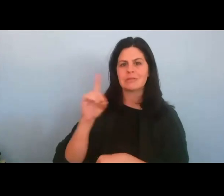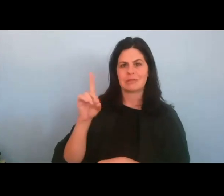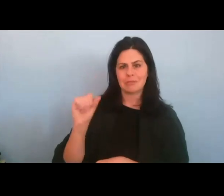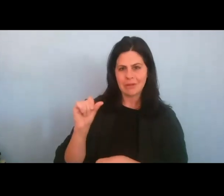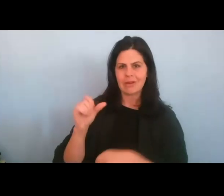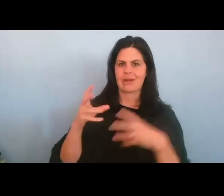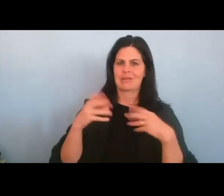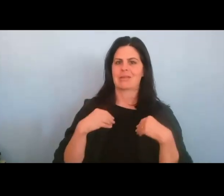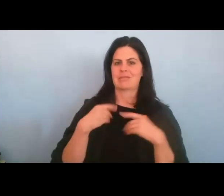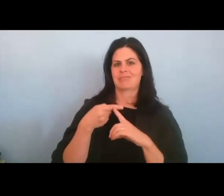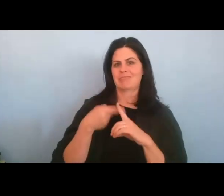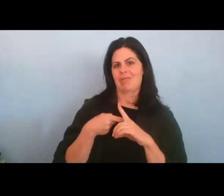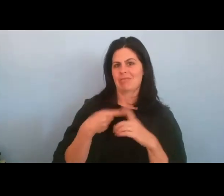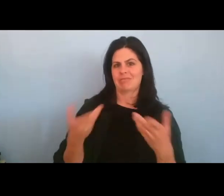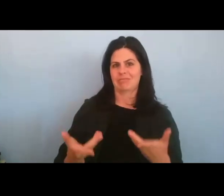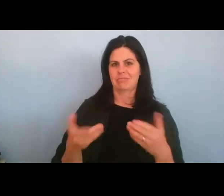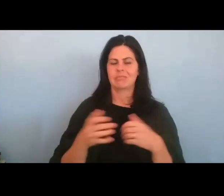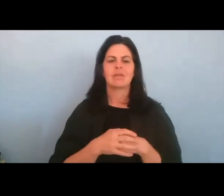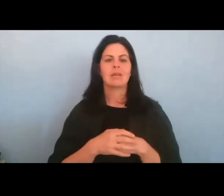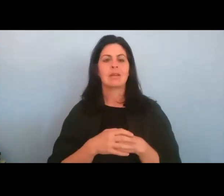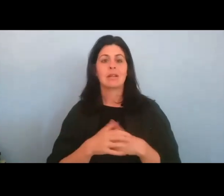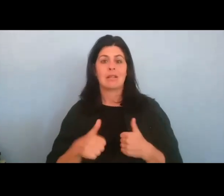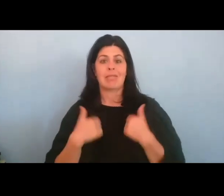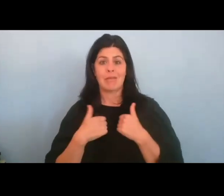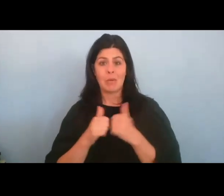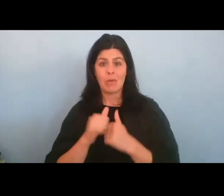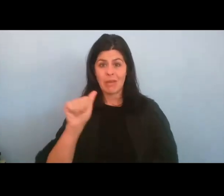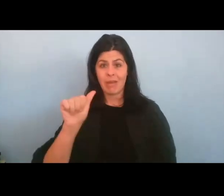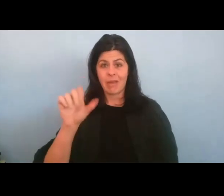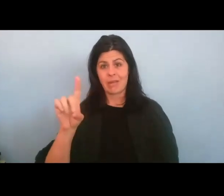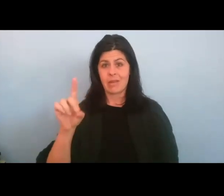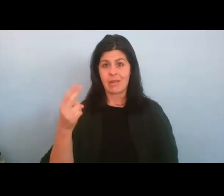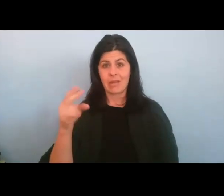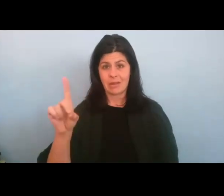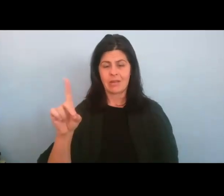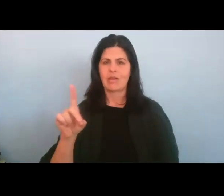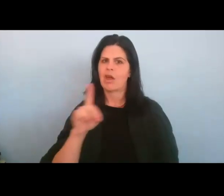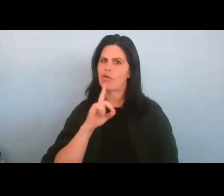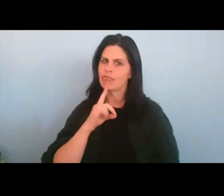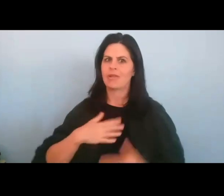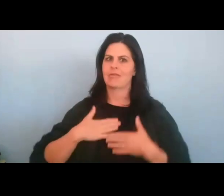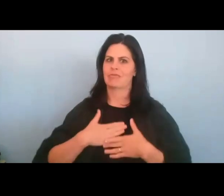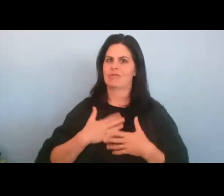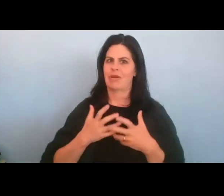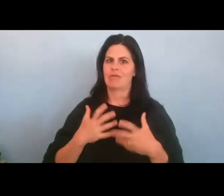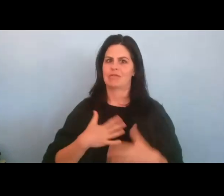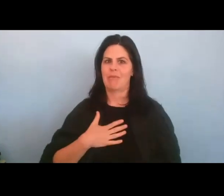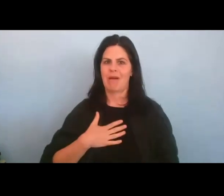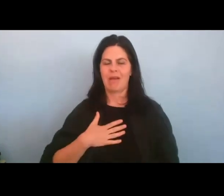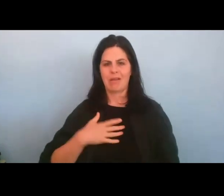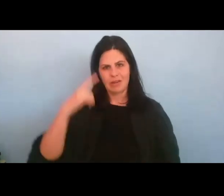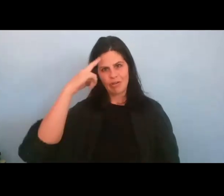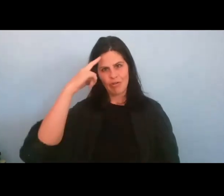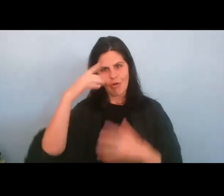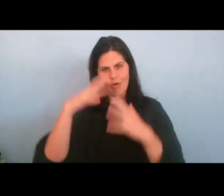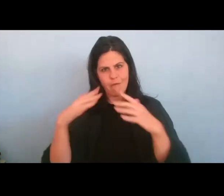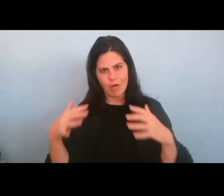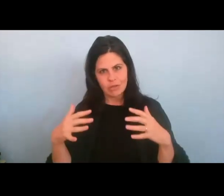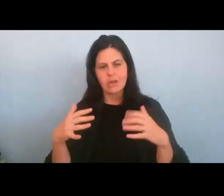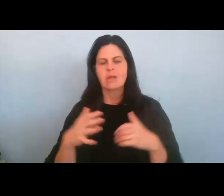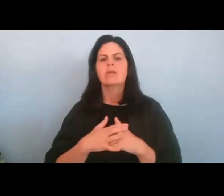Living with ADHD, I have come to appreciate how much my neurodiversity is a positive force in my life.